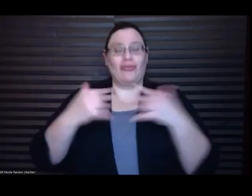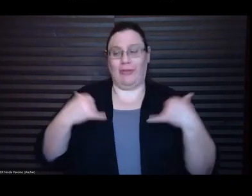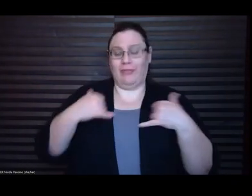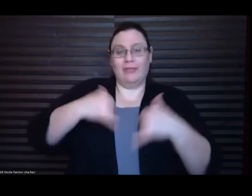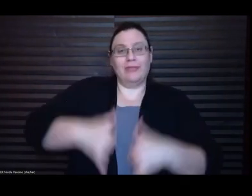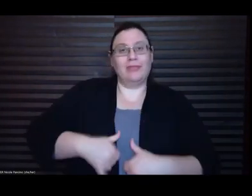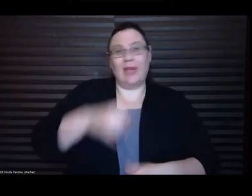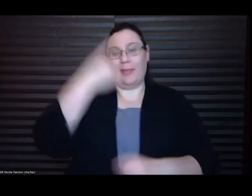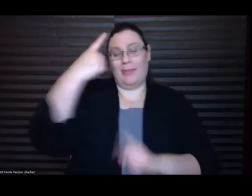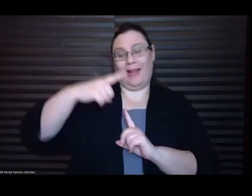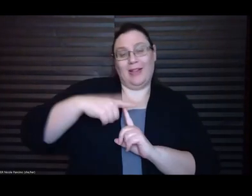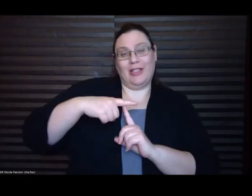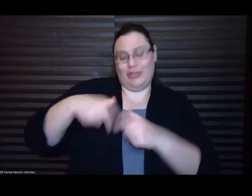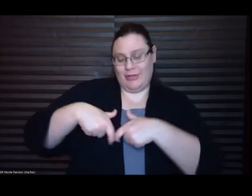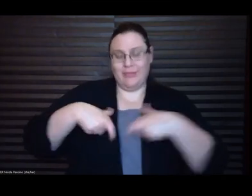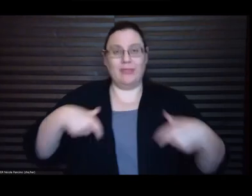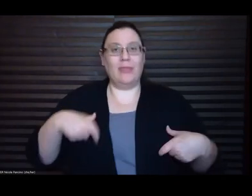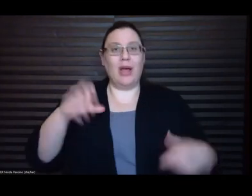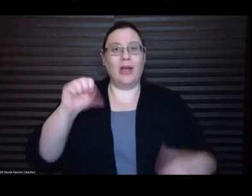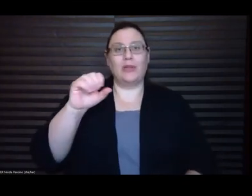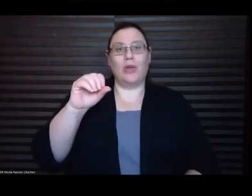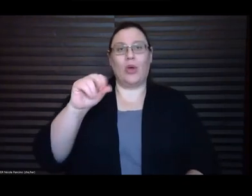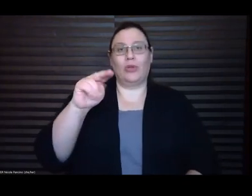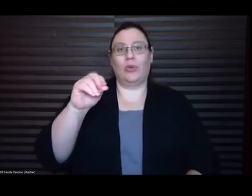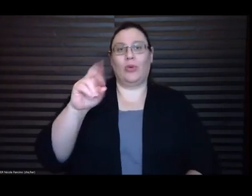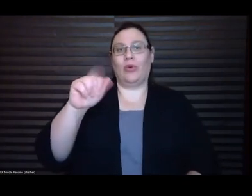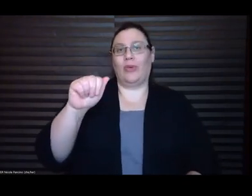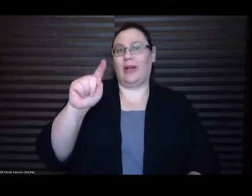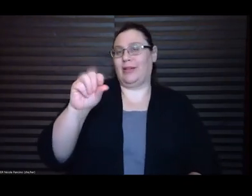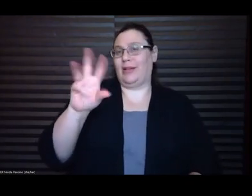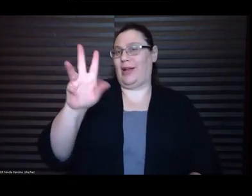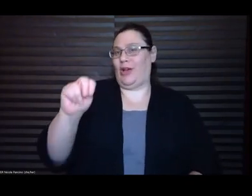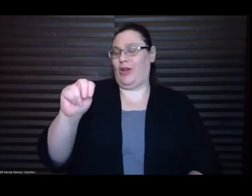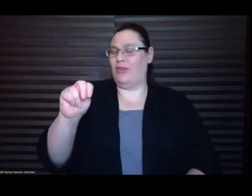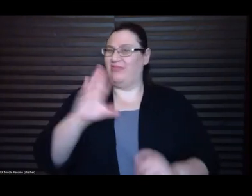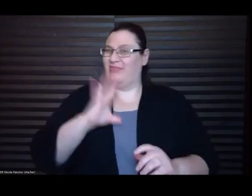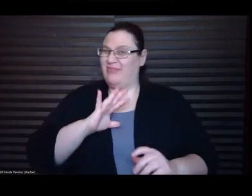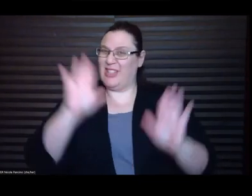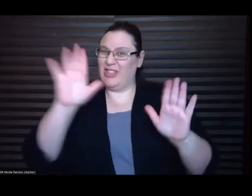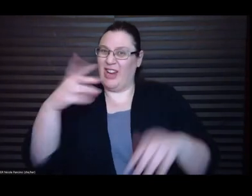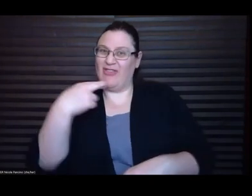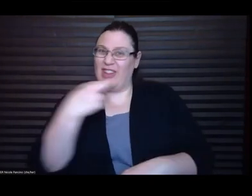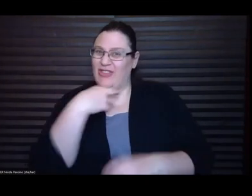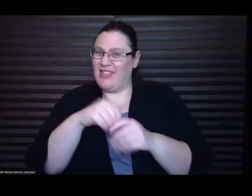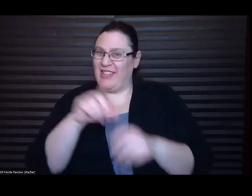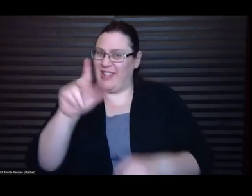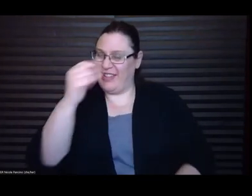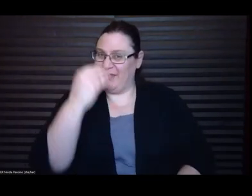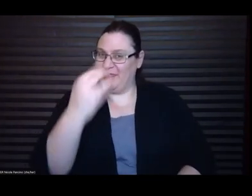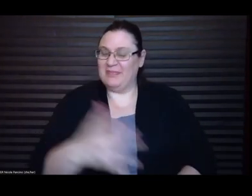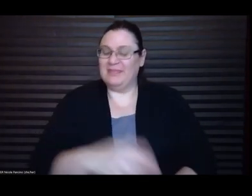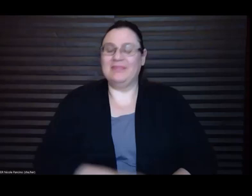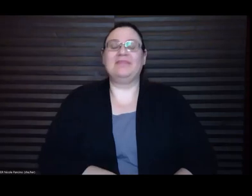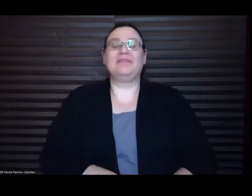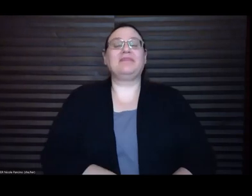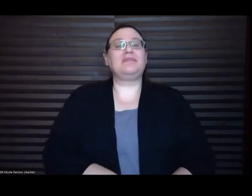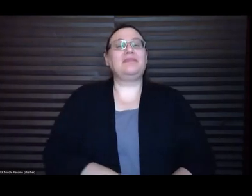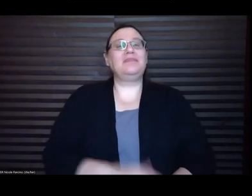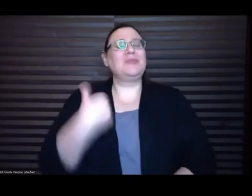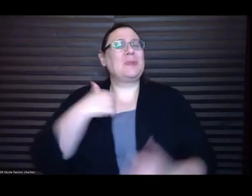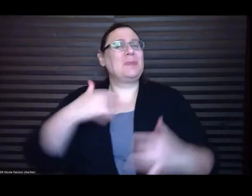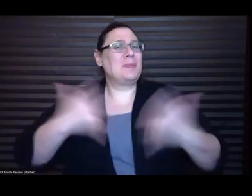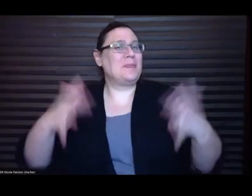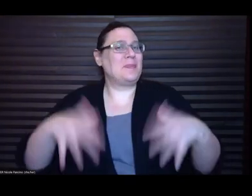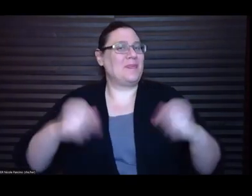with the word Sonoratown written on it. It's a very great restaurant in Los Angeles. We are delighted to bring you this event today,